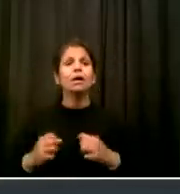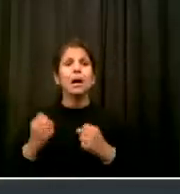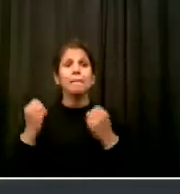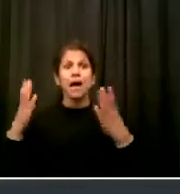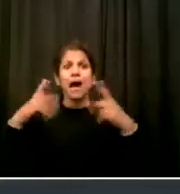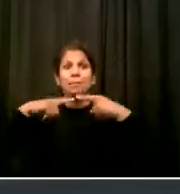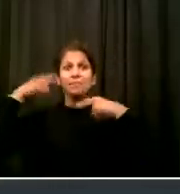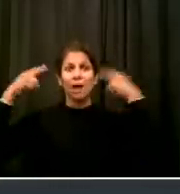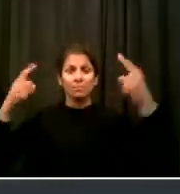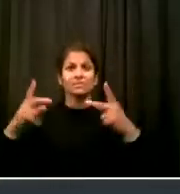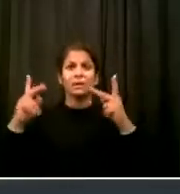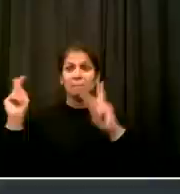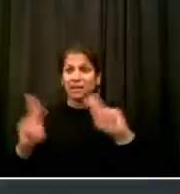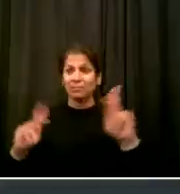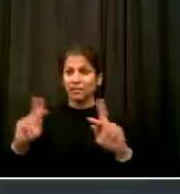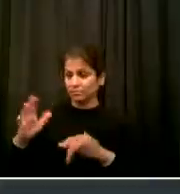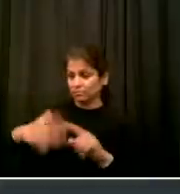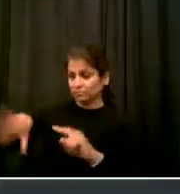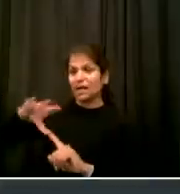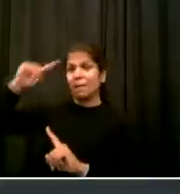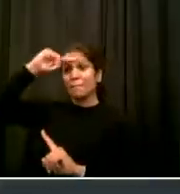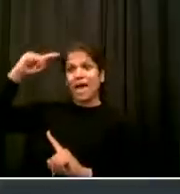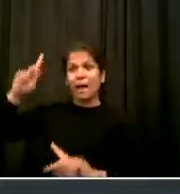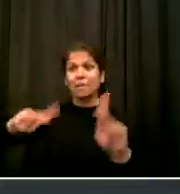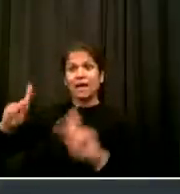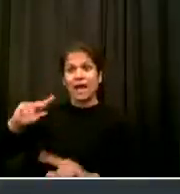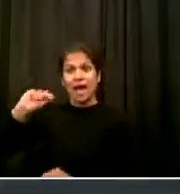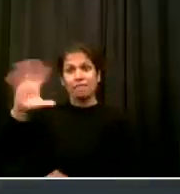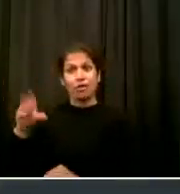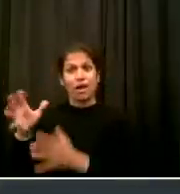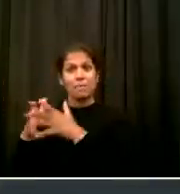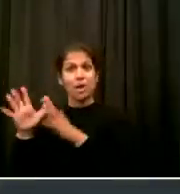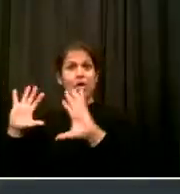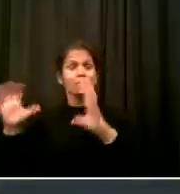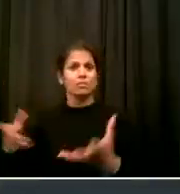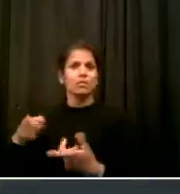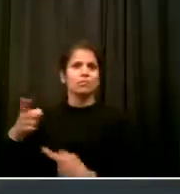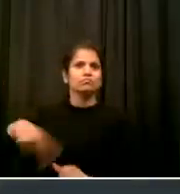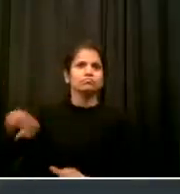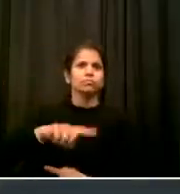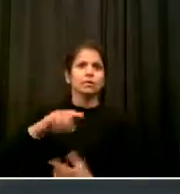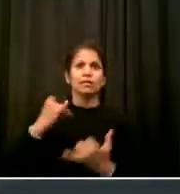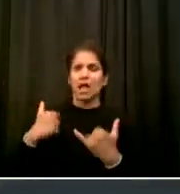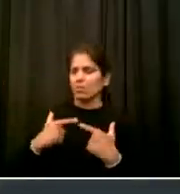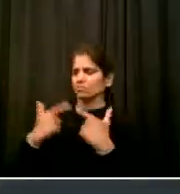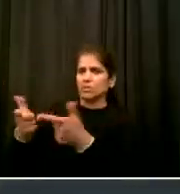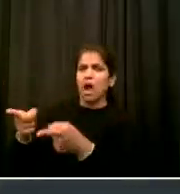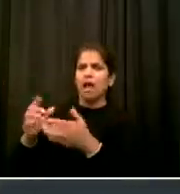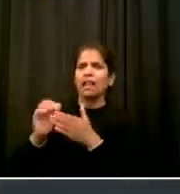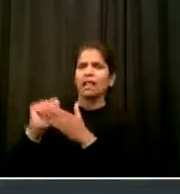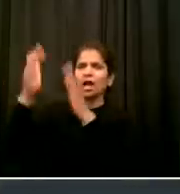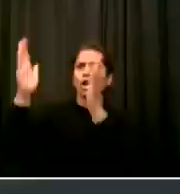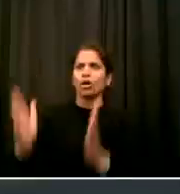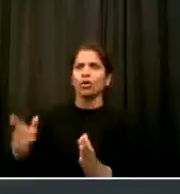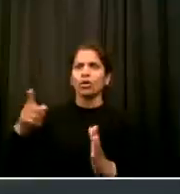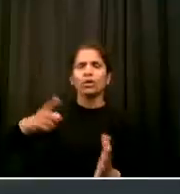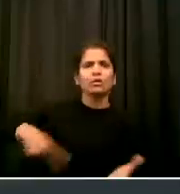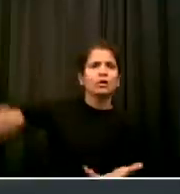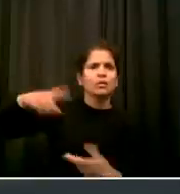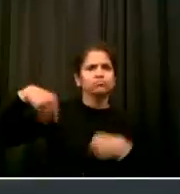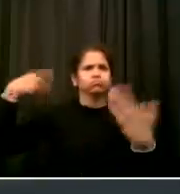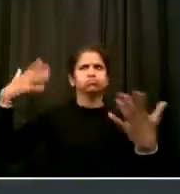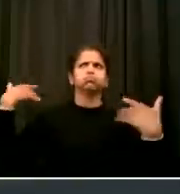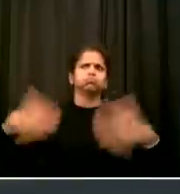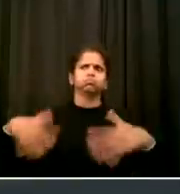to so this is just a beginning to acknowledge this holiday but we have a lot more to do I want to